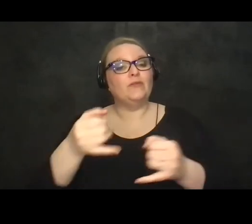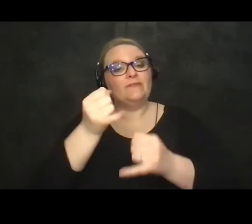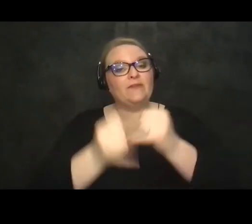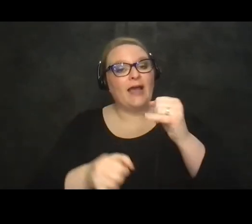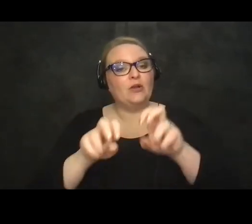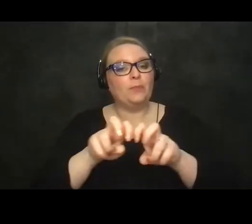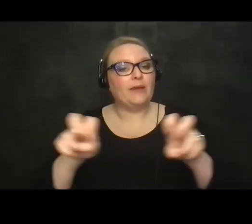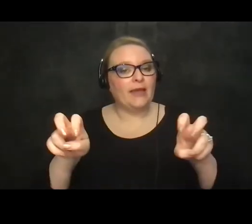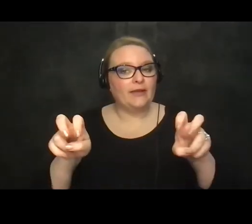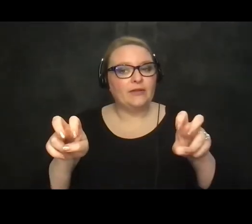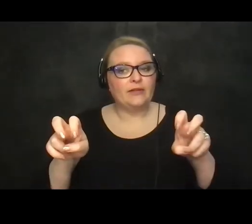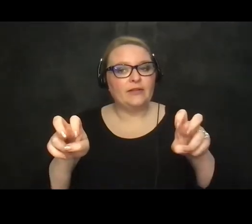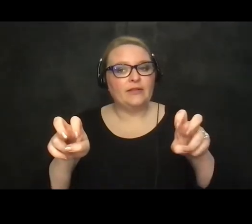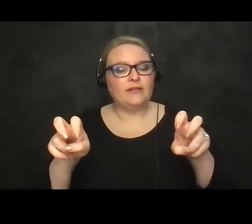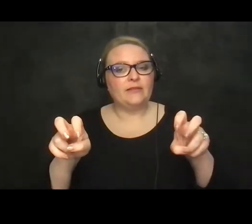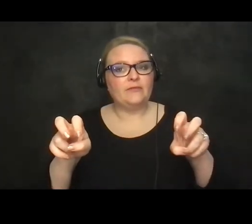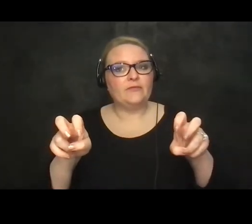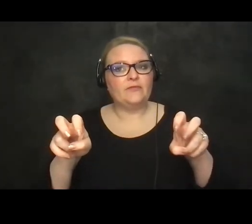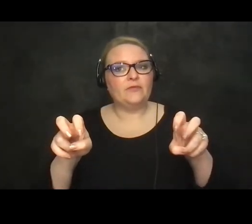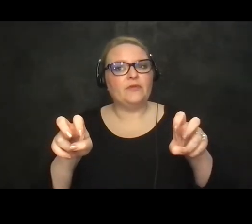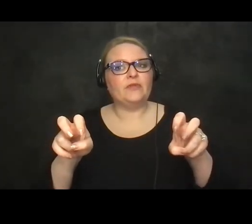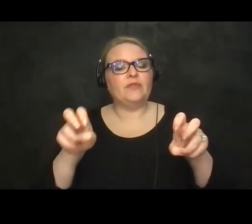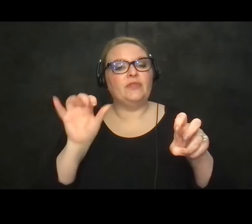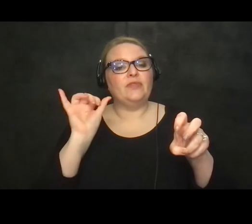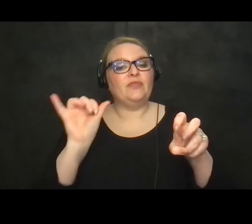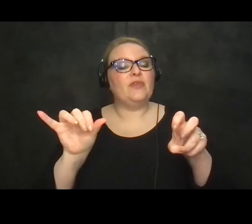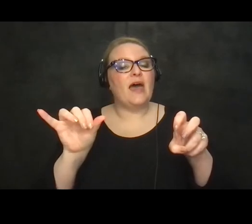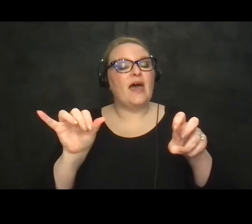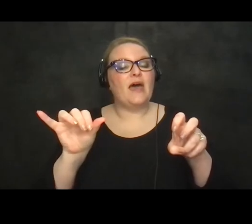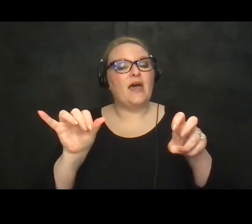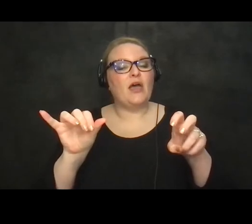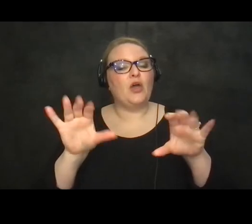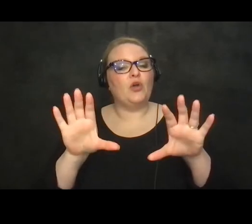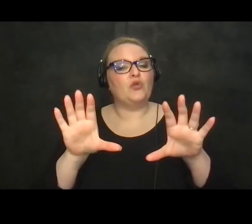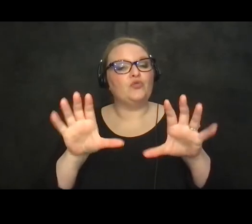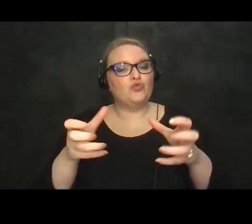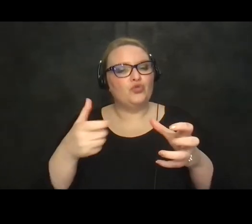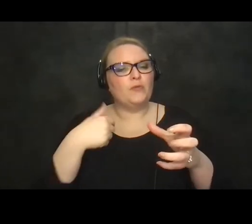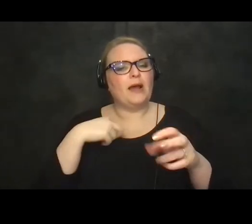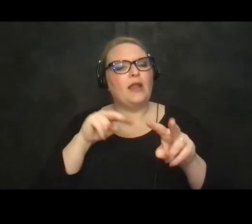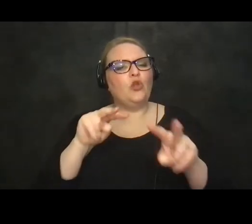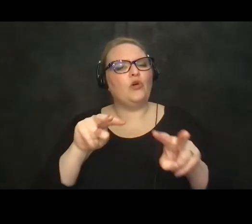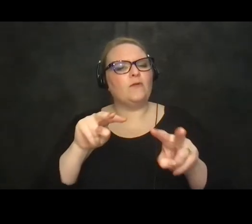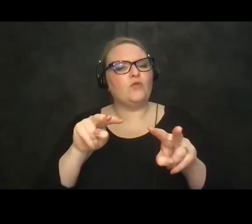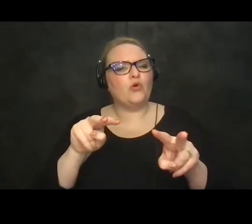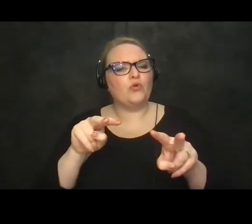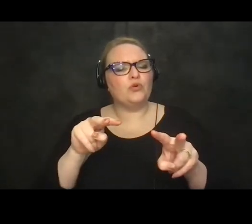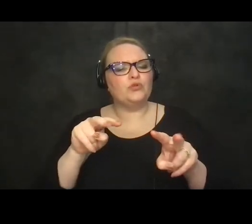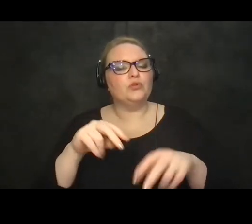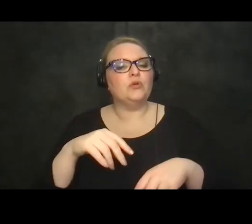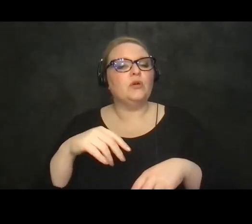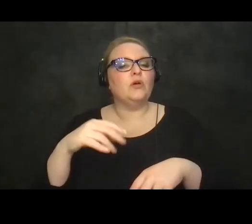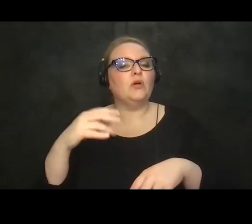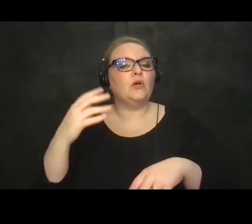uh it's a a panel that uh I've been looking forward to to because the